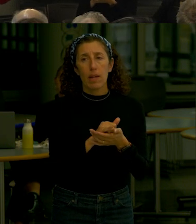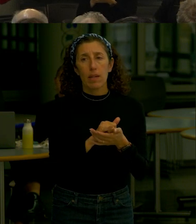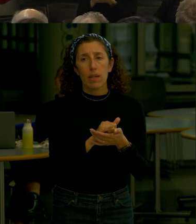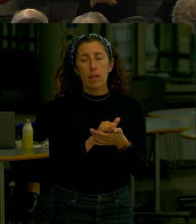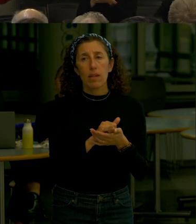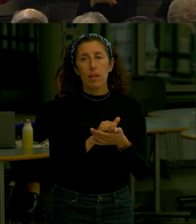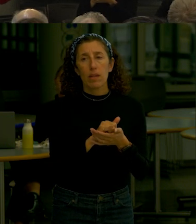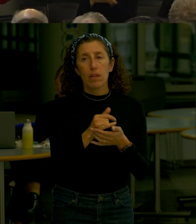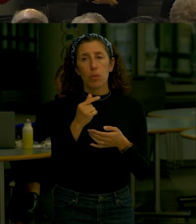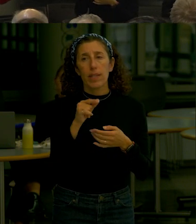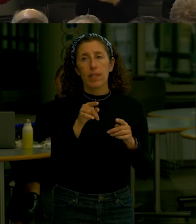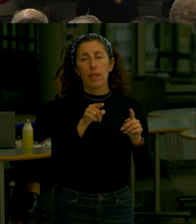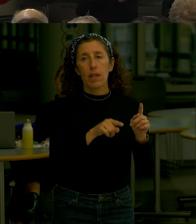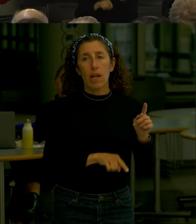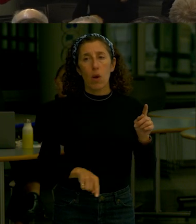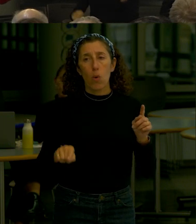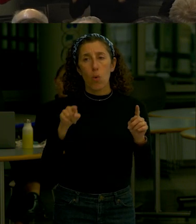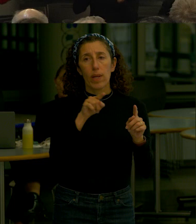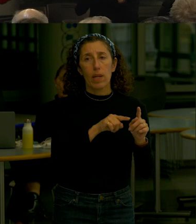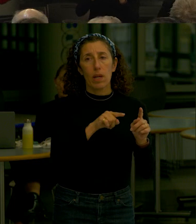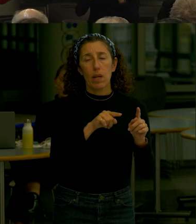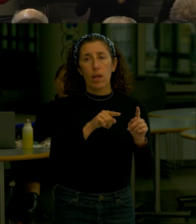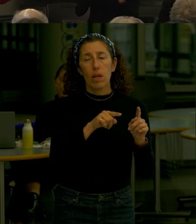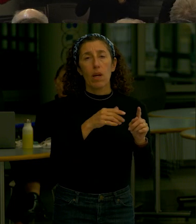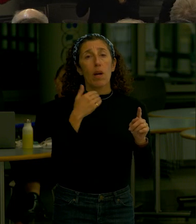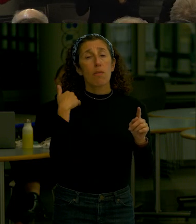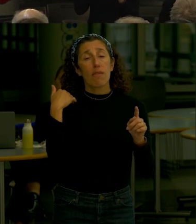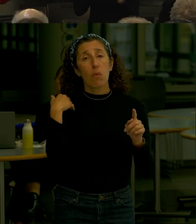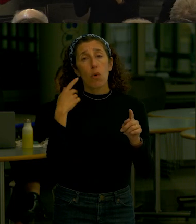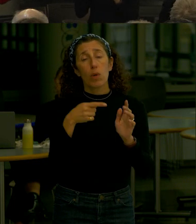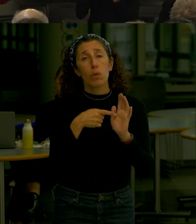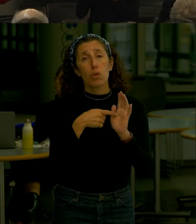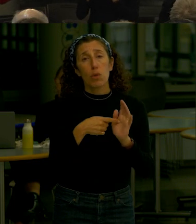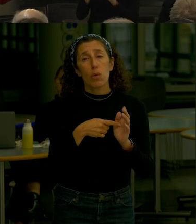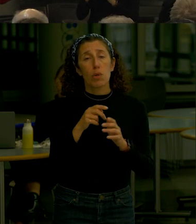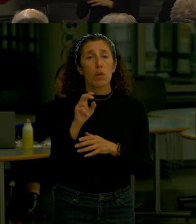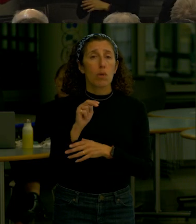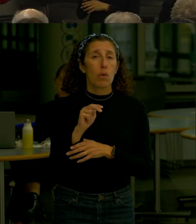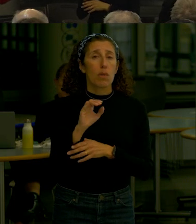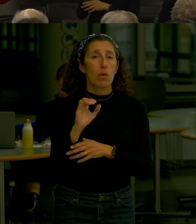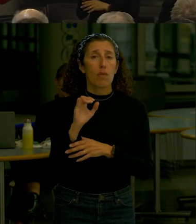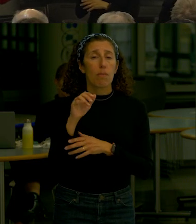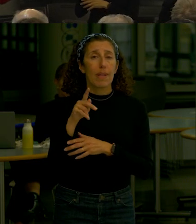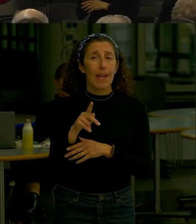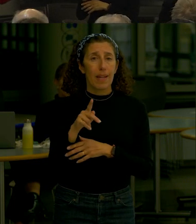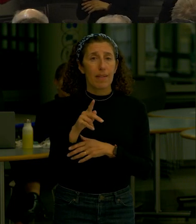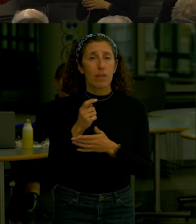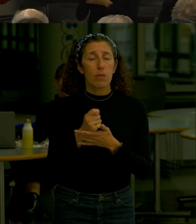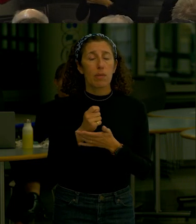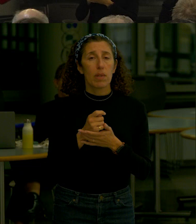initially we were shown treatments Of North Cove Plaza That include changes within North Cove